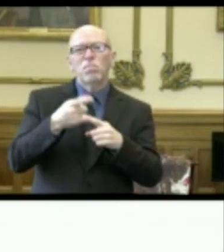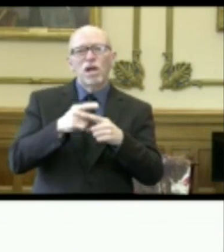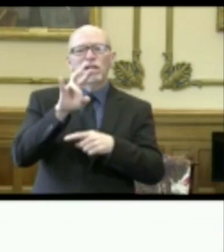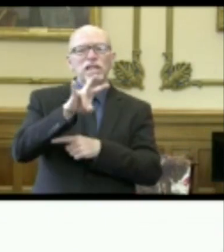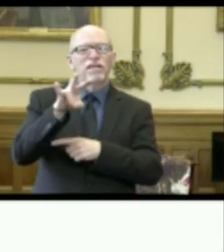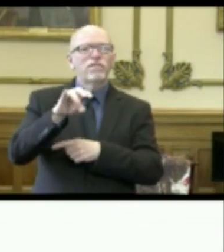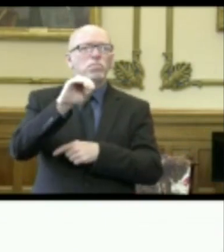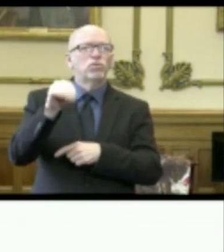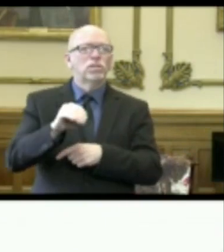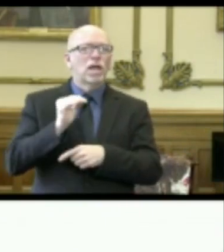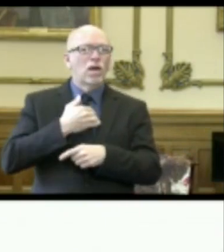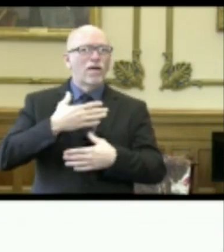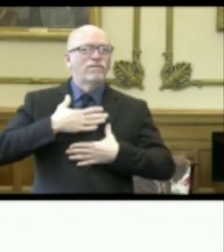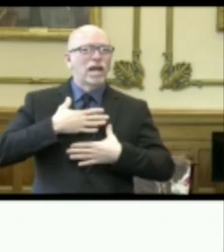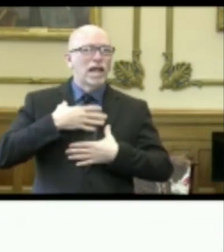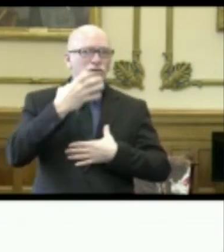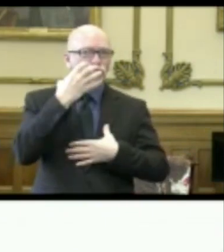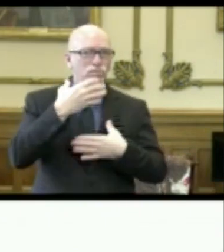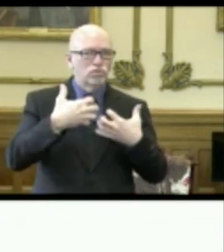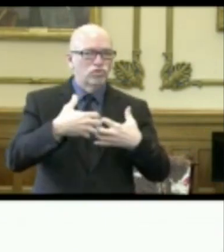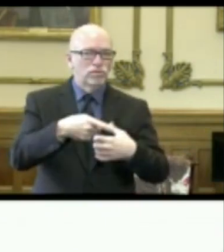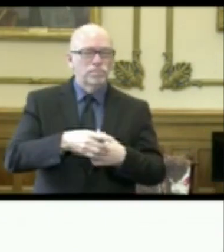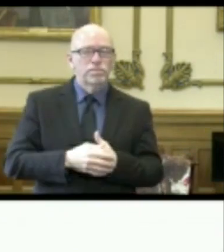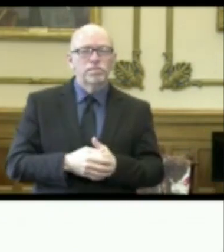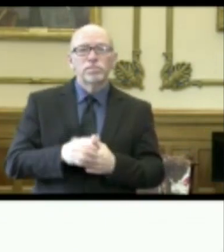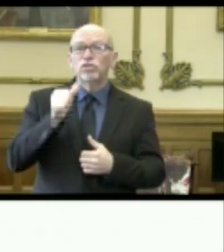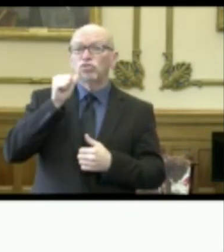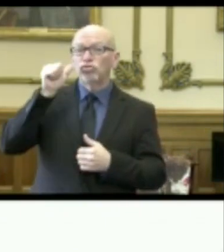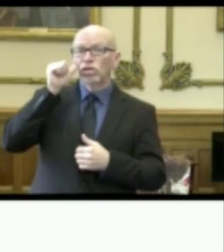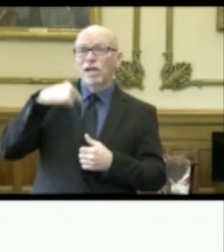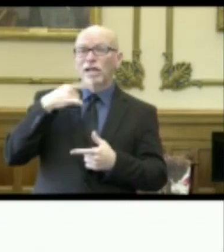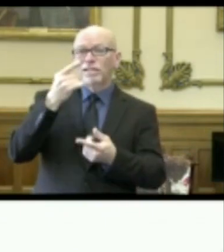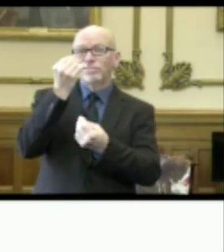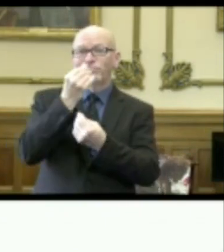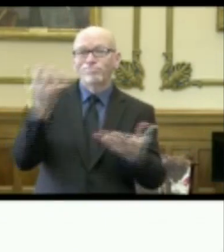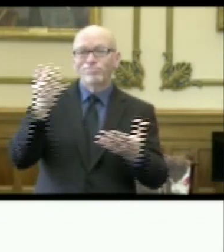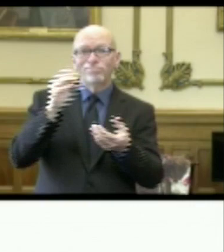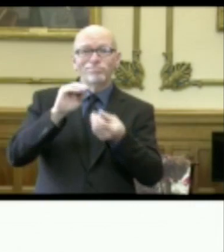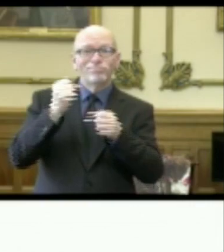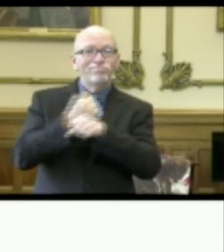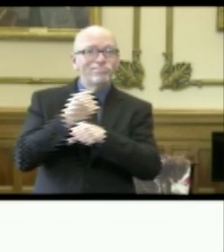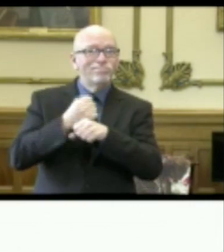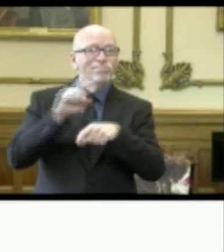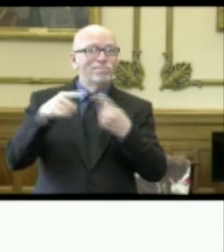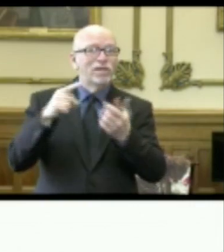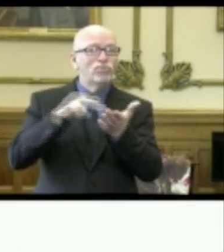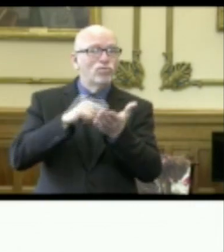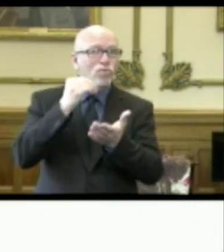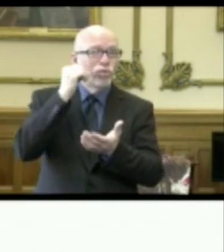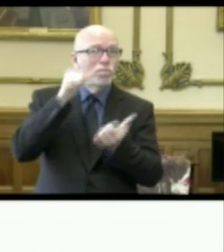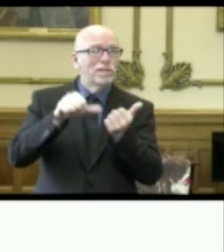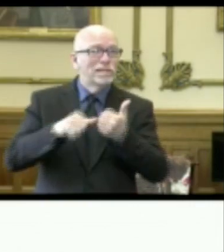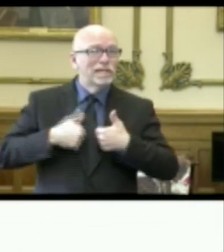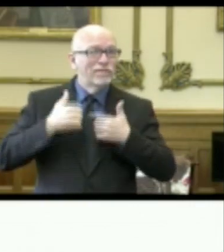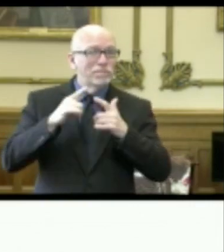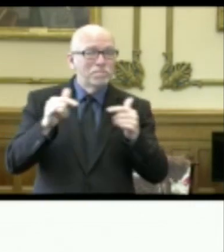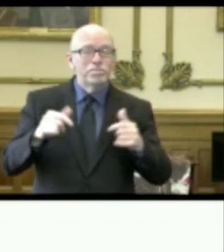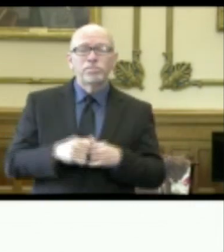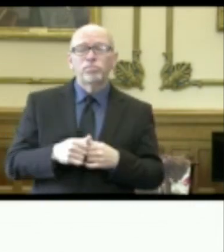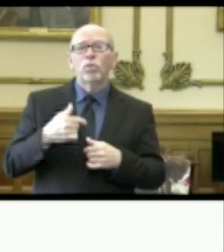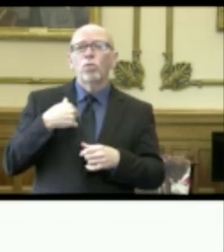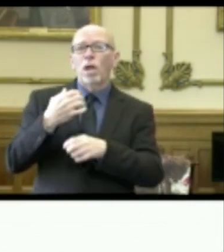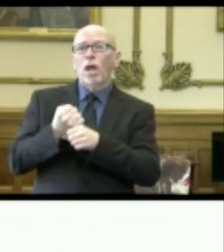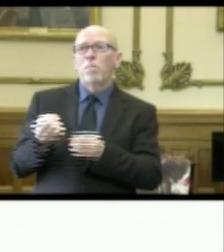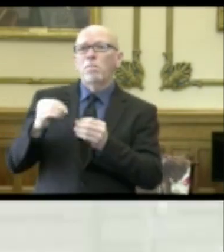% of our ventilators. Yesterday, I provided updated numbers regarding long-term care facilities. We did receive some